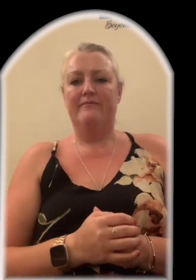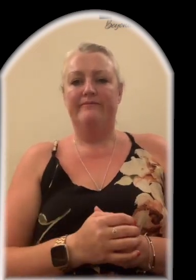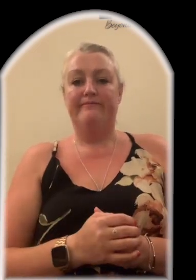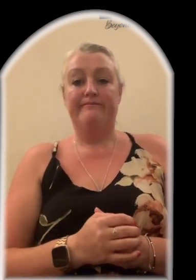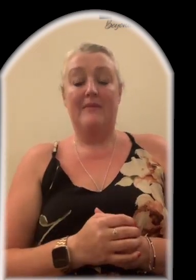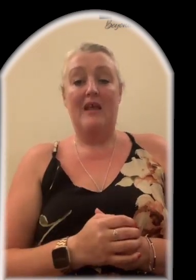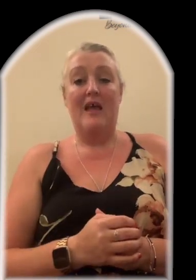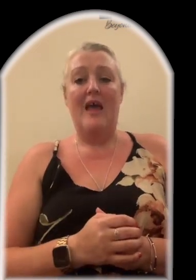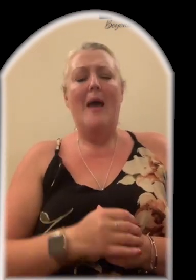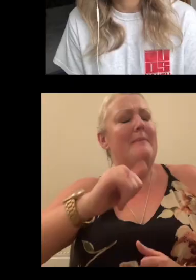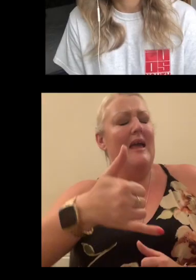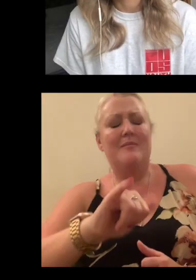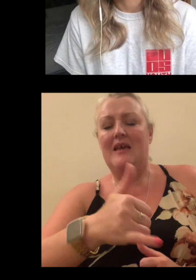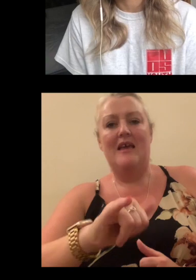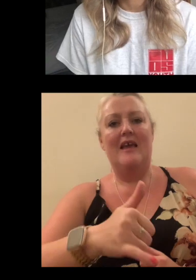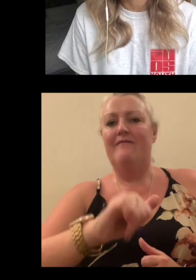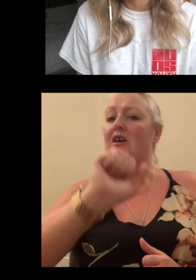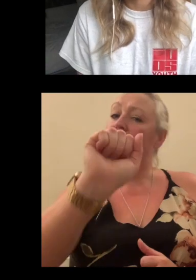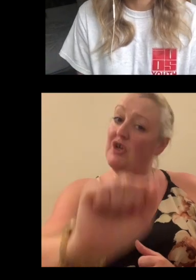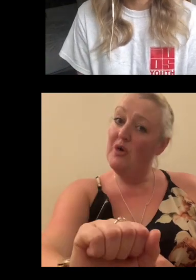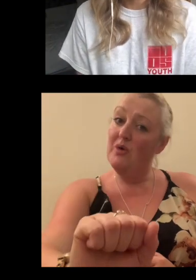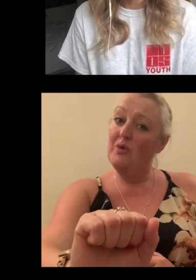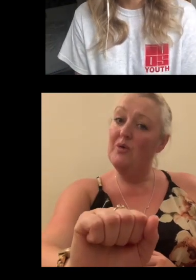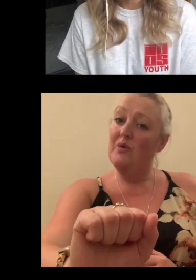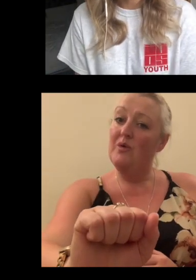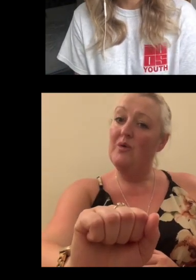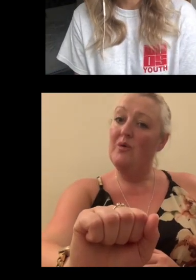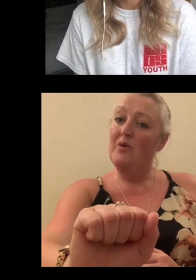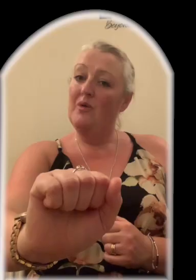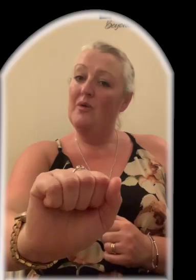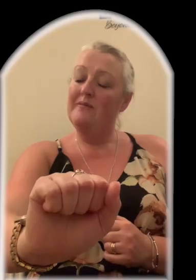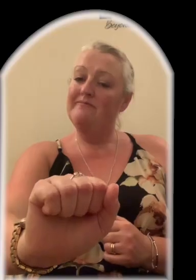And maybe even you